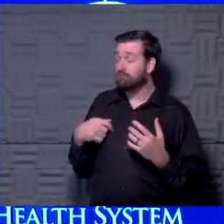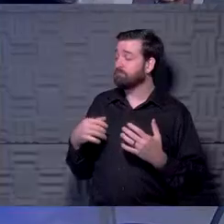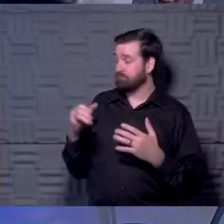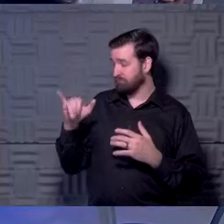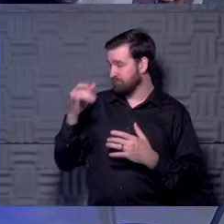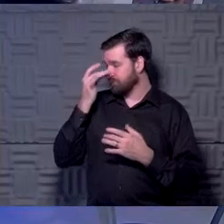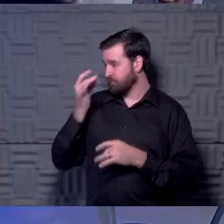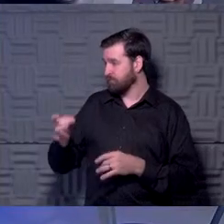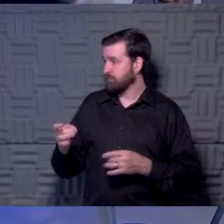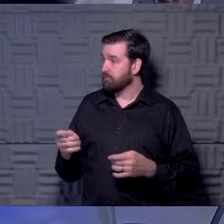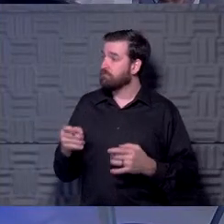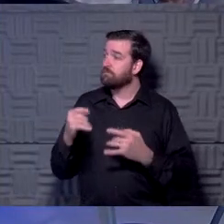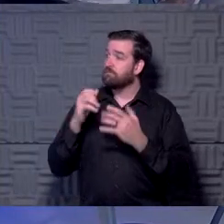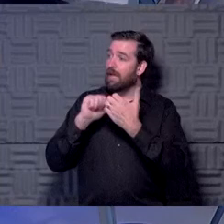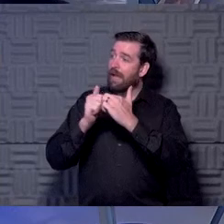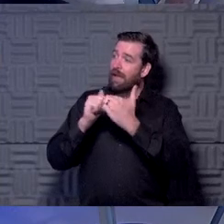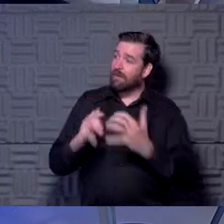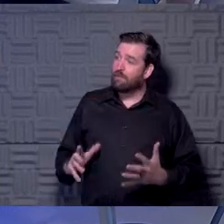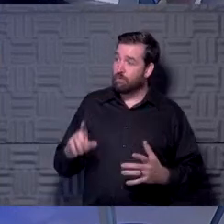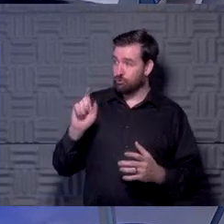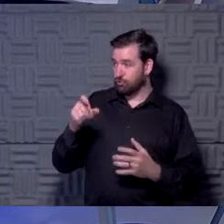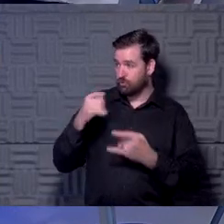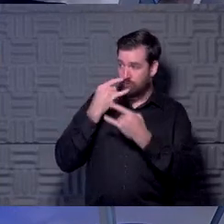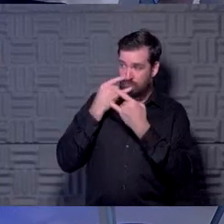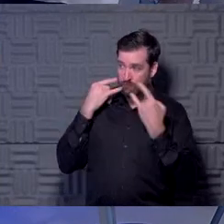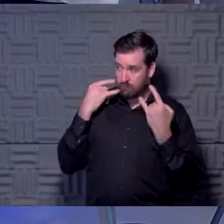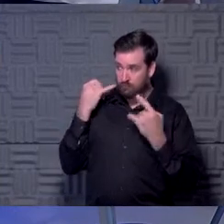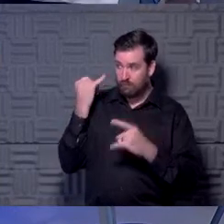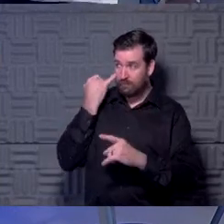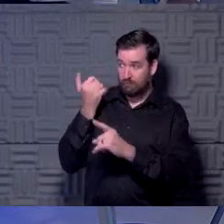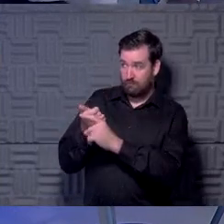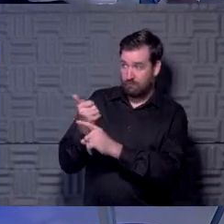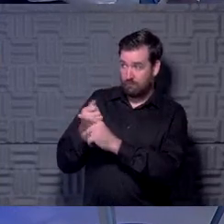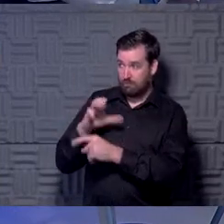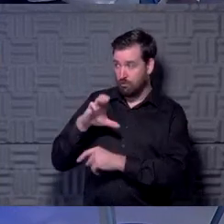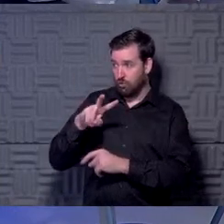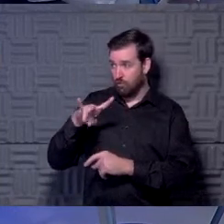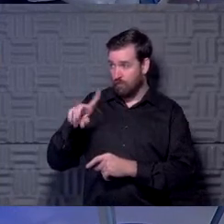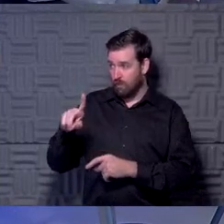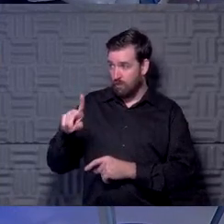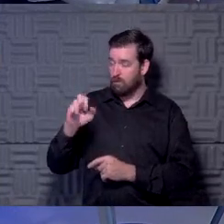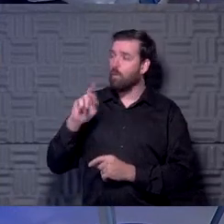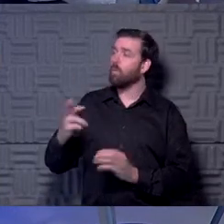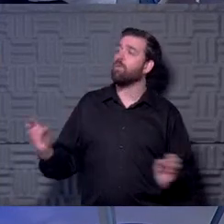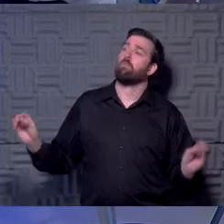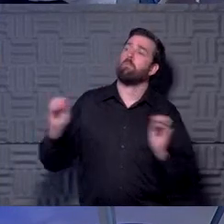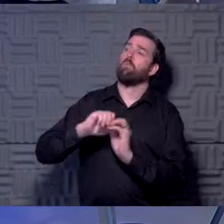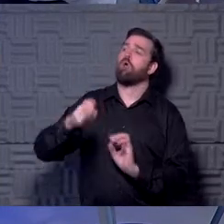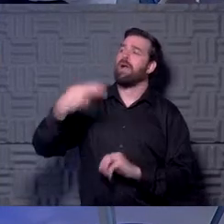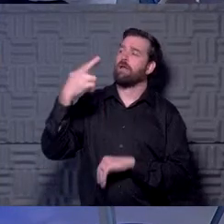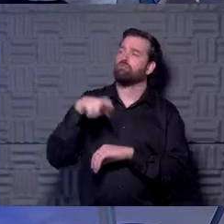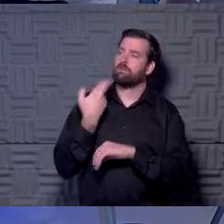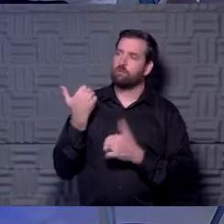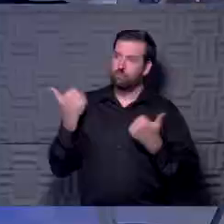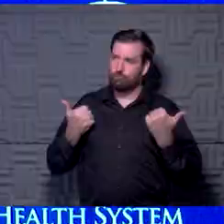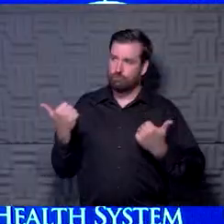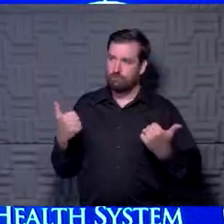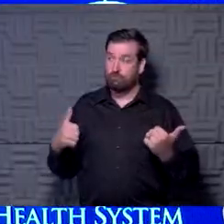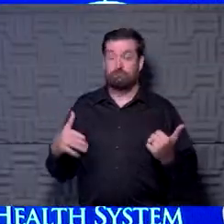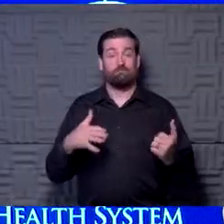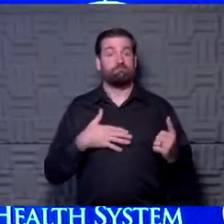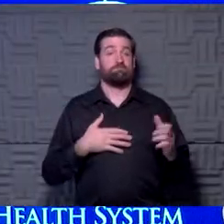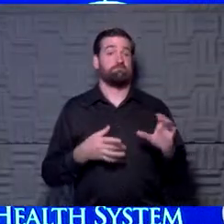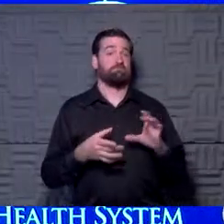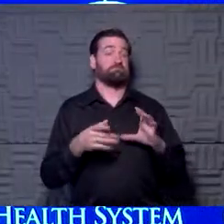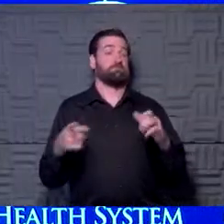that's interesting. So should an athlete wear a mask if they've had COVID, or will that actually put them at a higher risk for these events? And I'm just going to take the